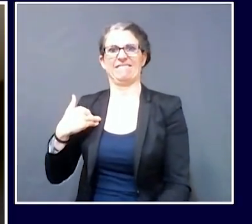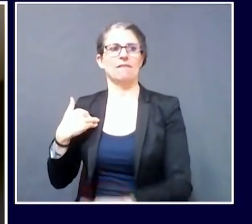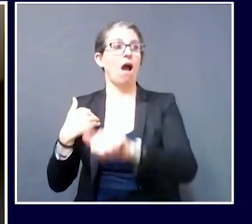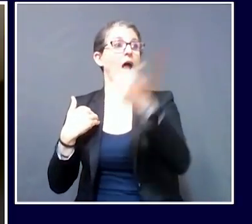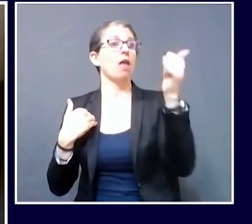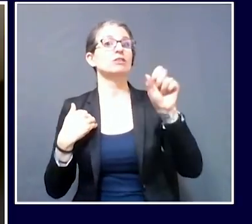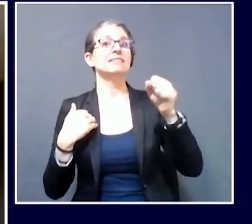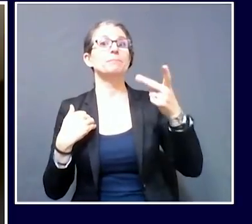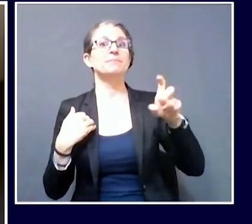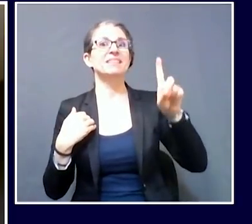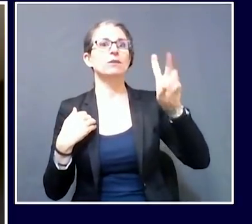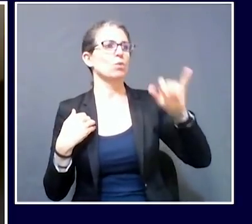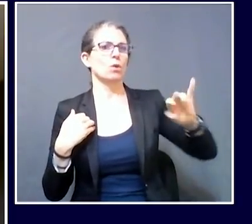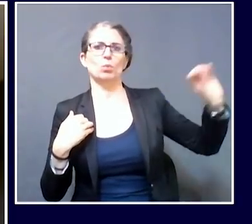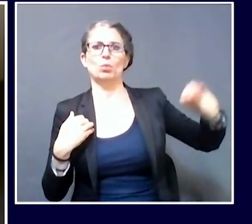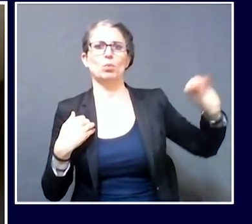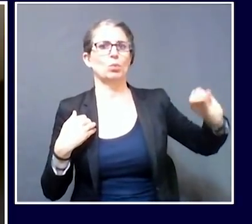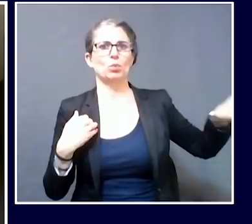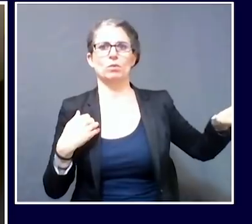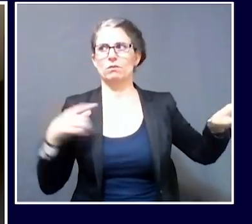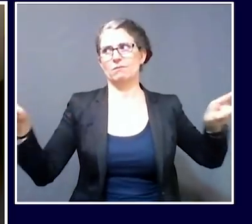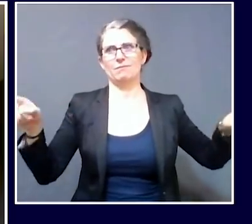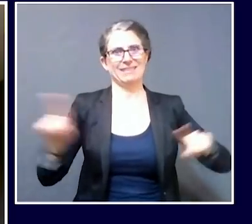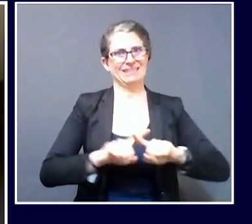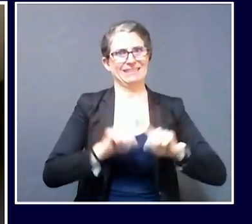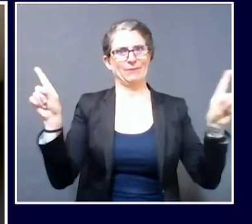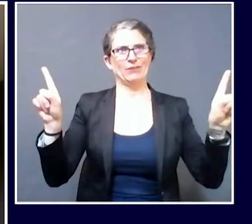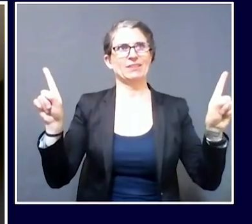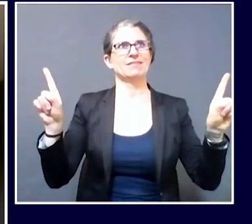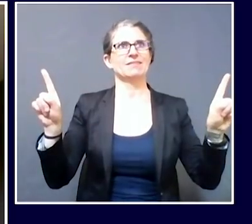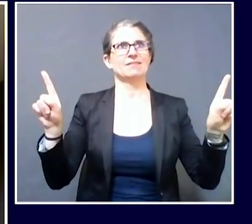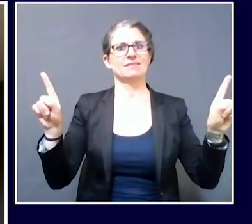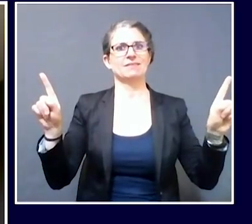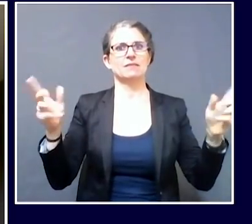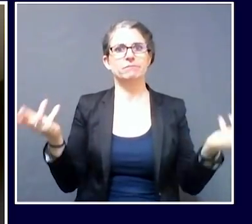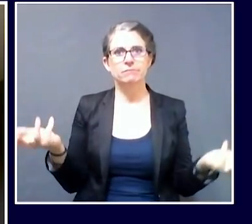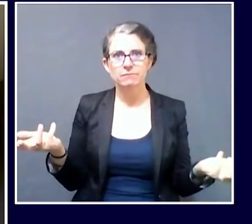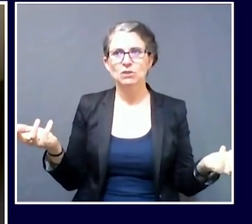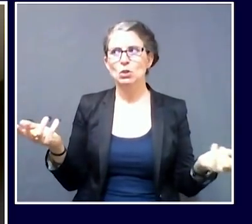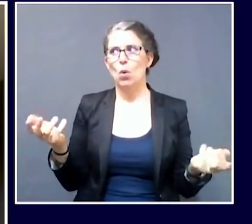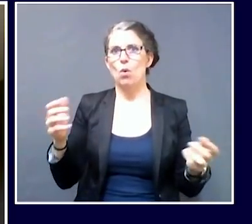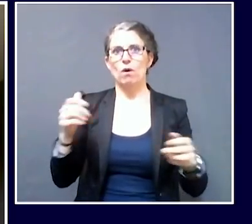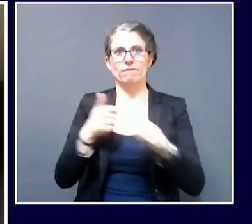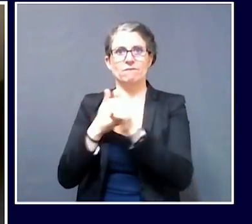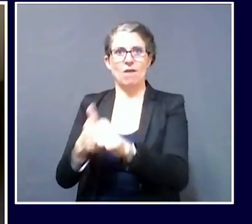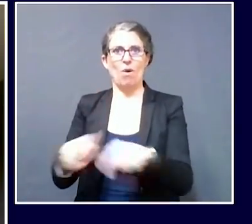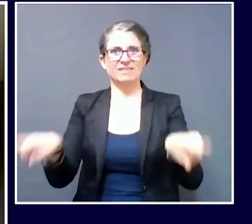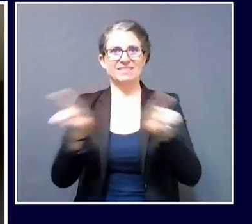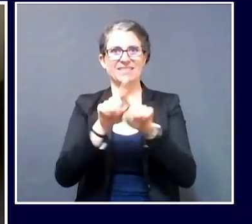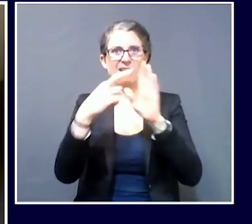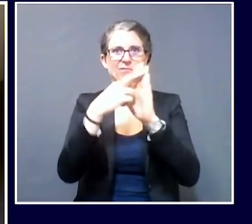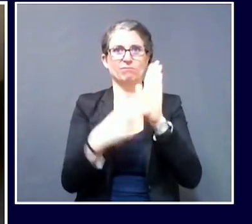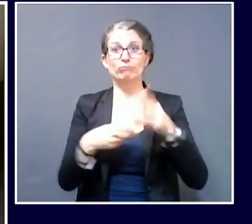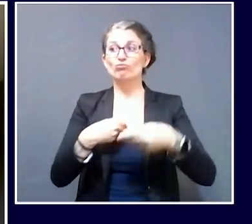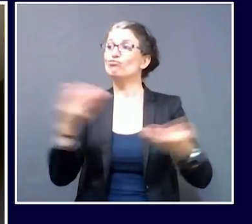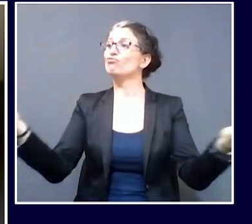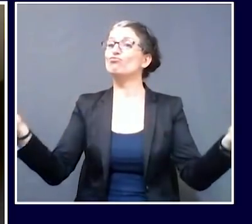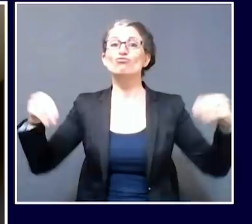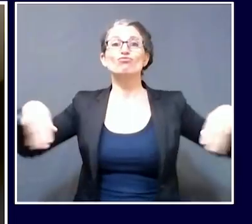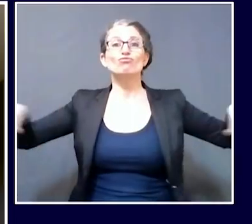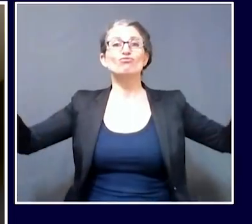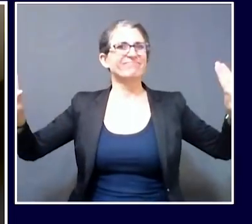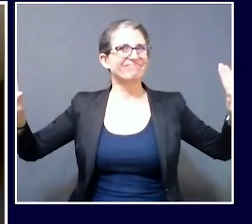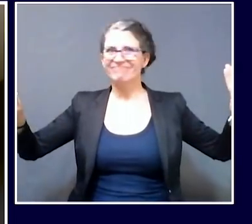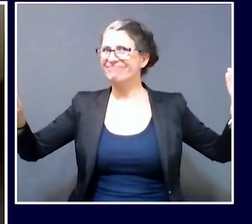and traffic flows and those types of things. think, right, there are some concerning points there around the number of people that fans that would